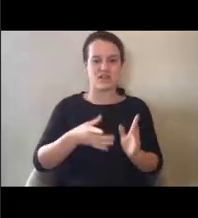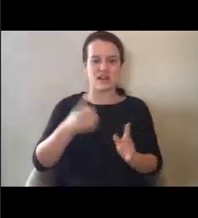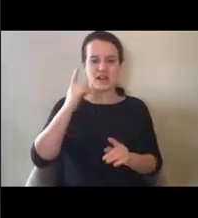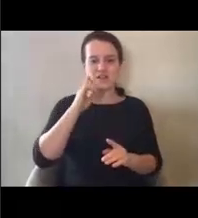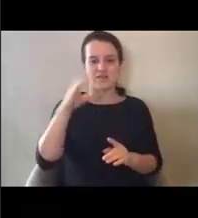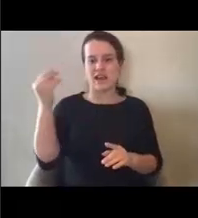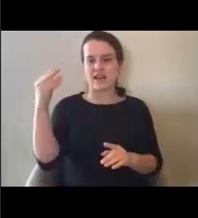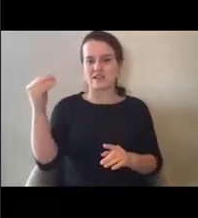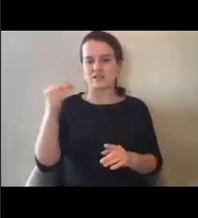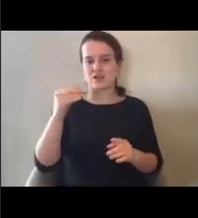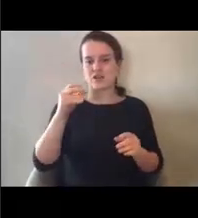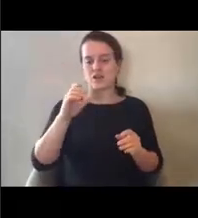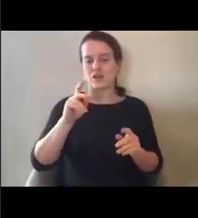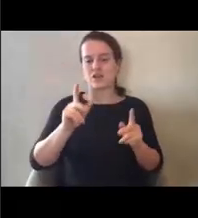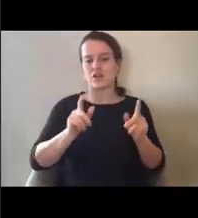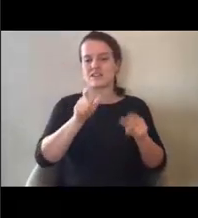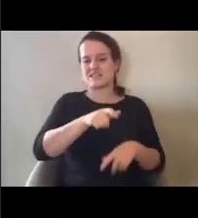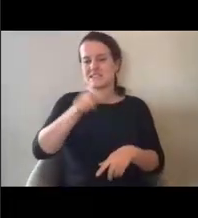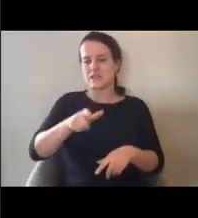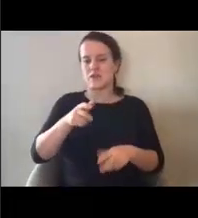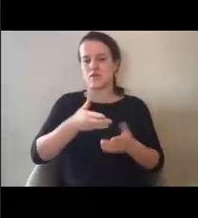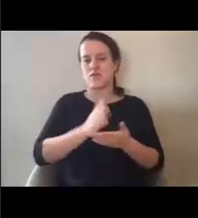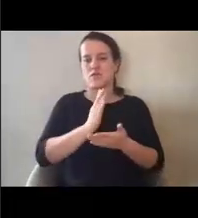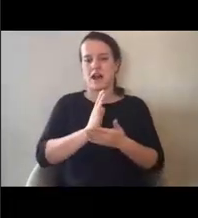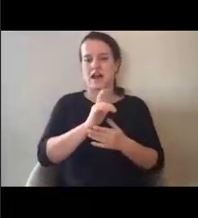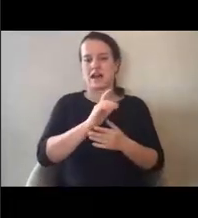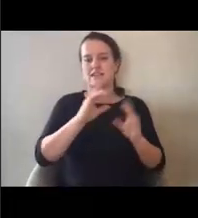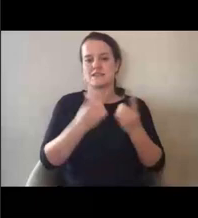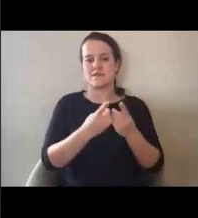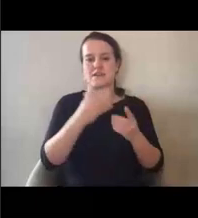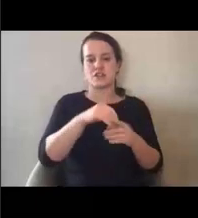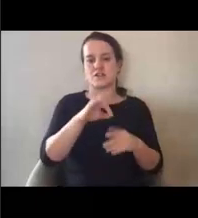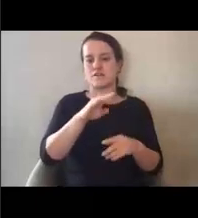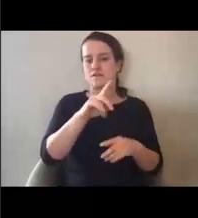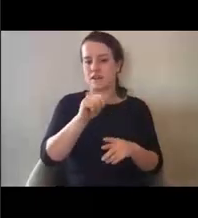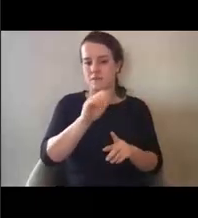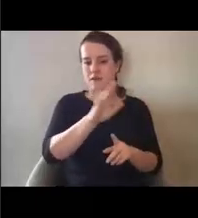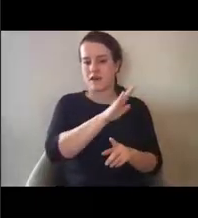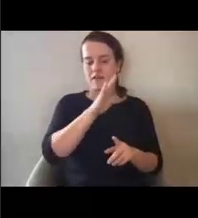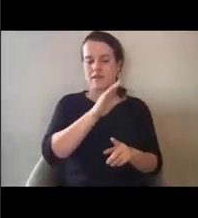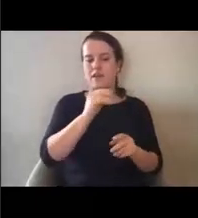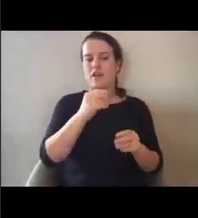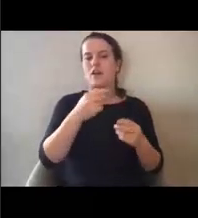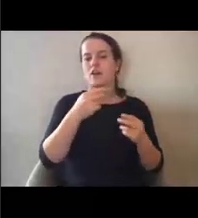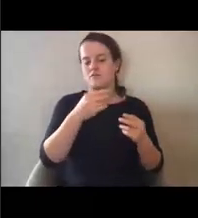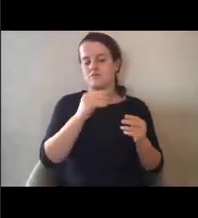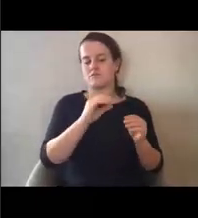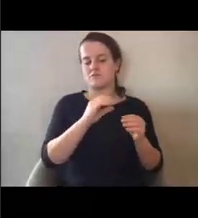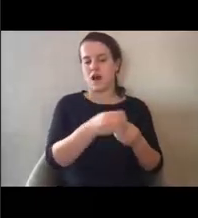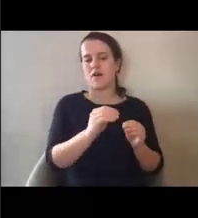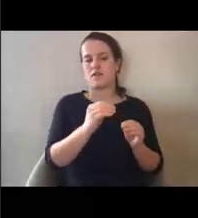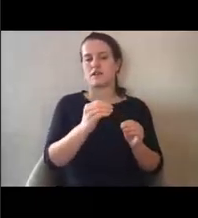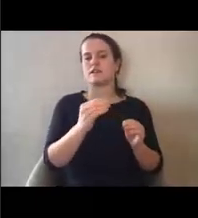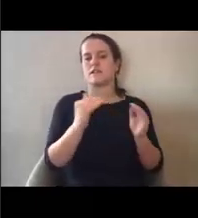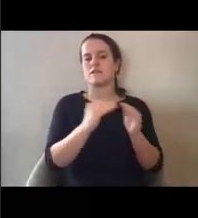Civil Rights Division within FEMA's Office of Equal Rights. FEMA's really happy to provide this presentation on the medical care policy's